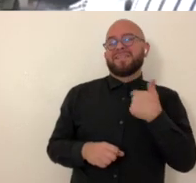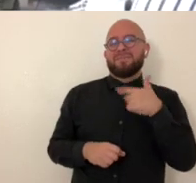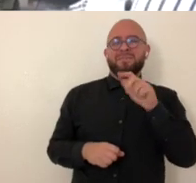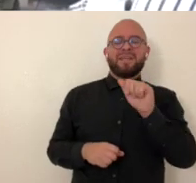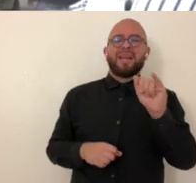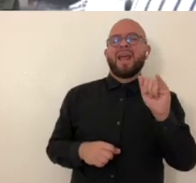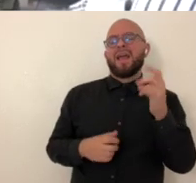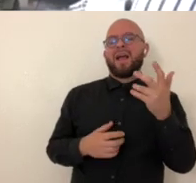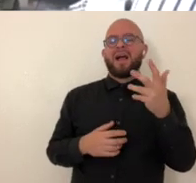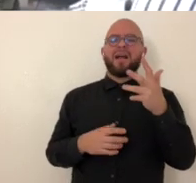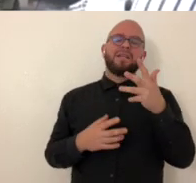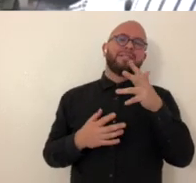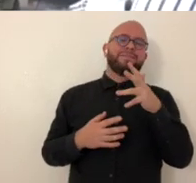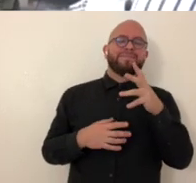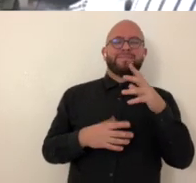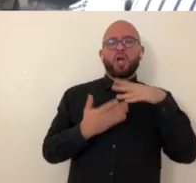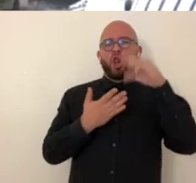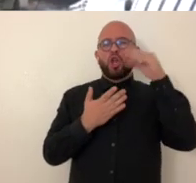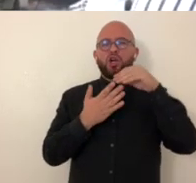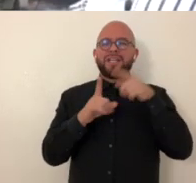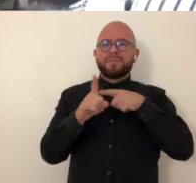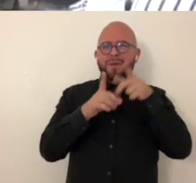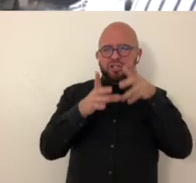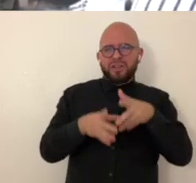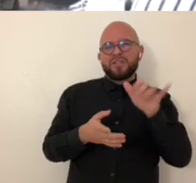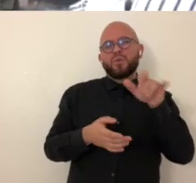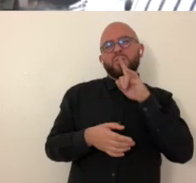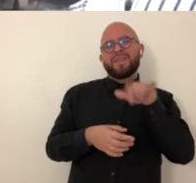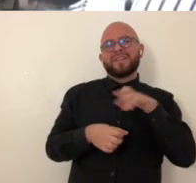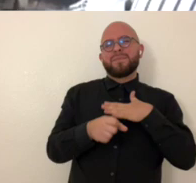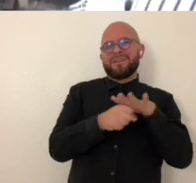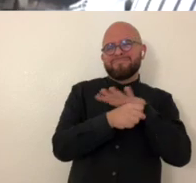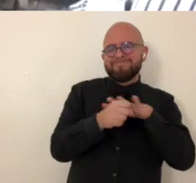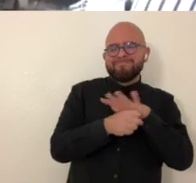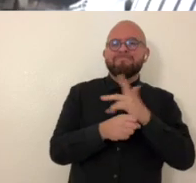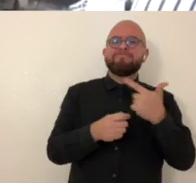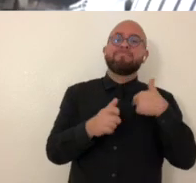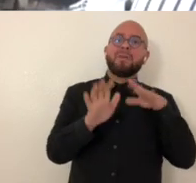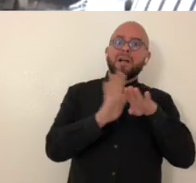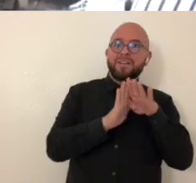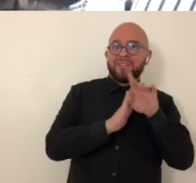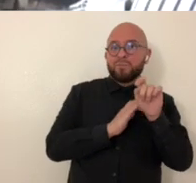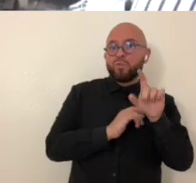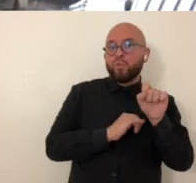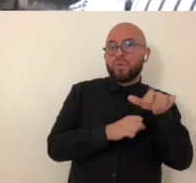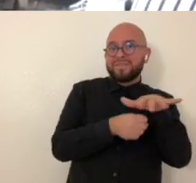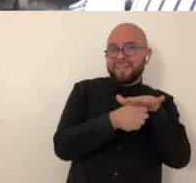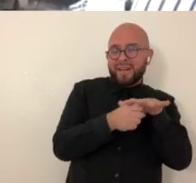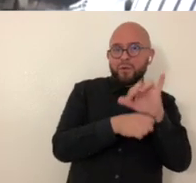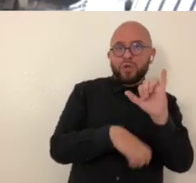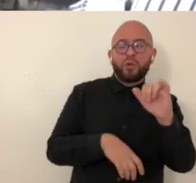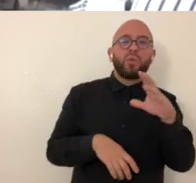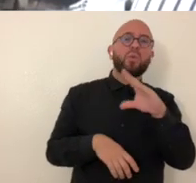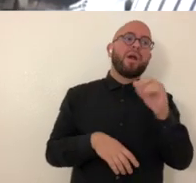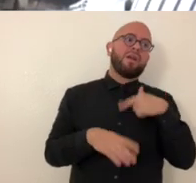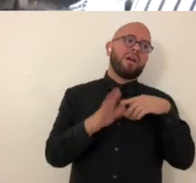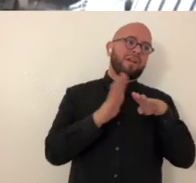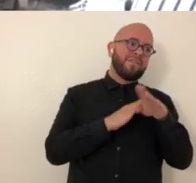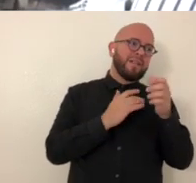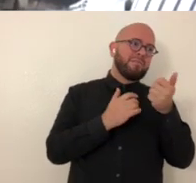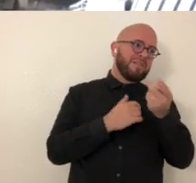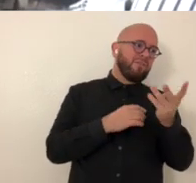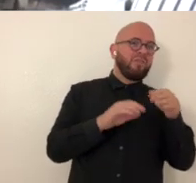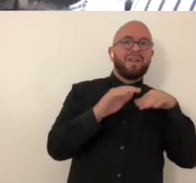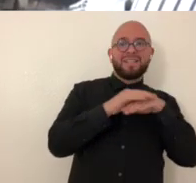i work in aerospace and i'm an ai machine learning computer vision specialist so this is kind of the area i work in the area i develop